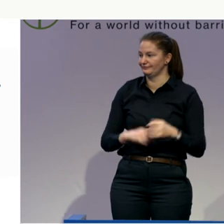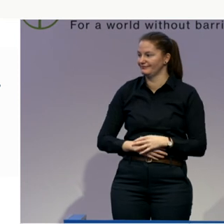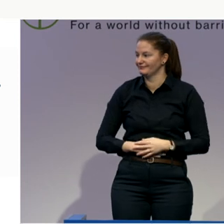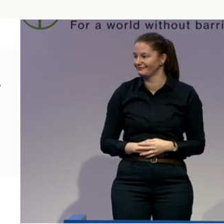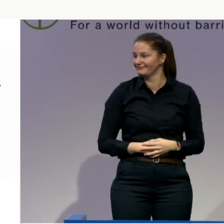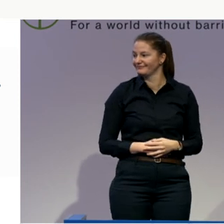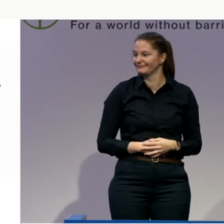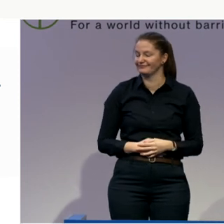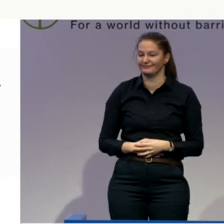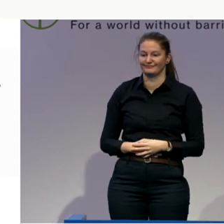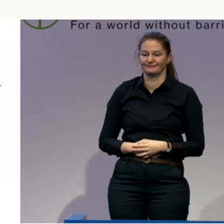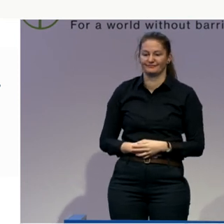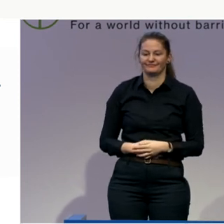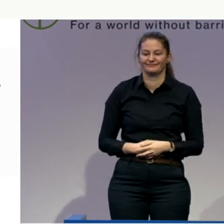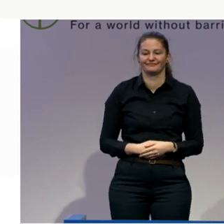four guys. Sorry about that.